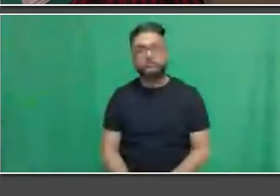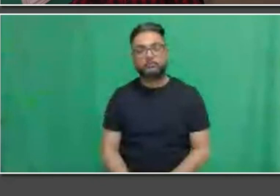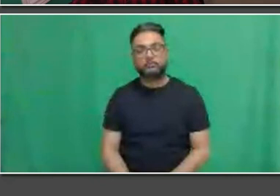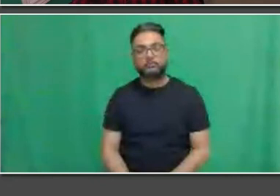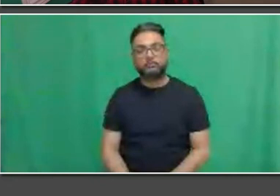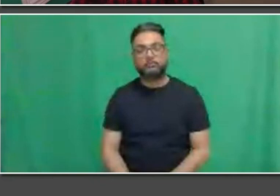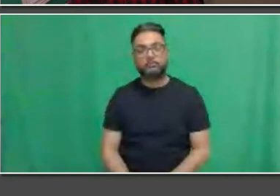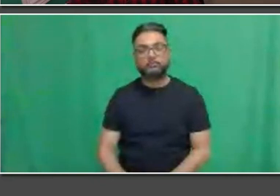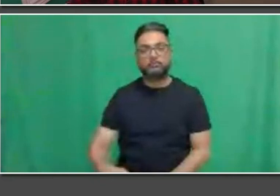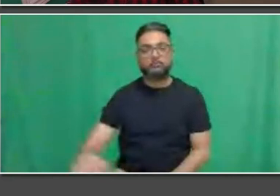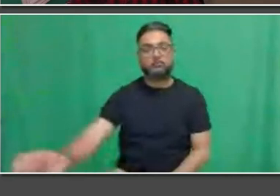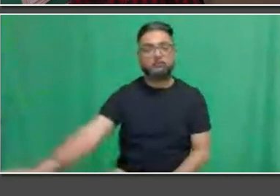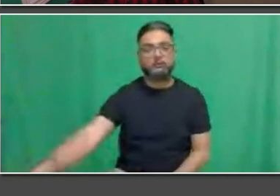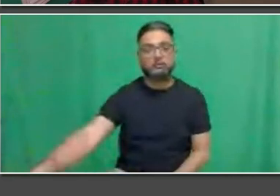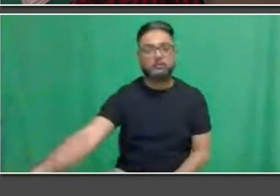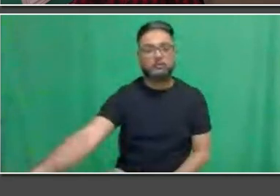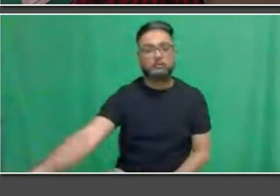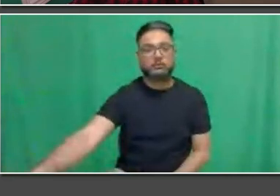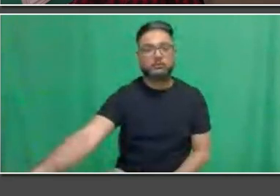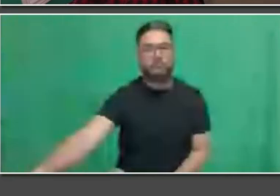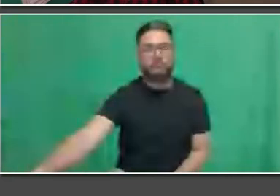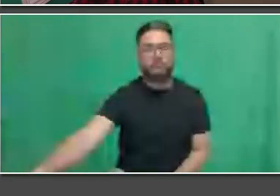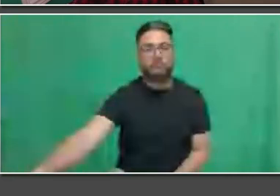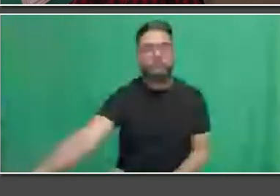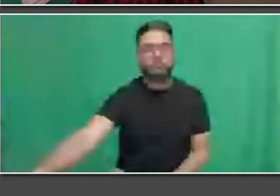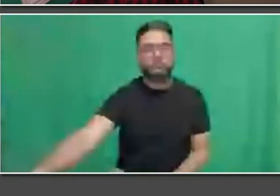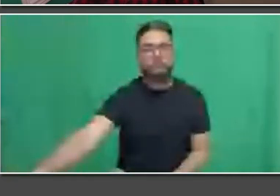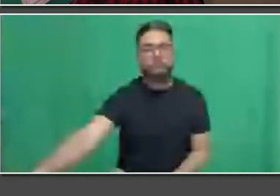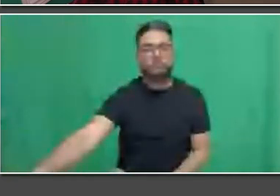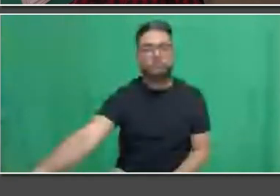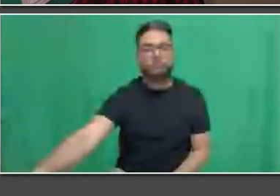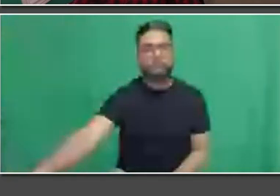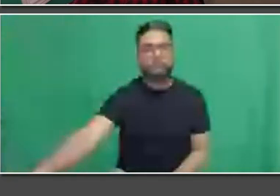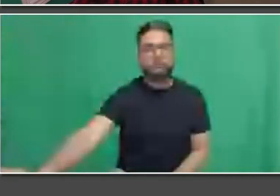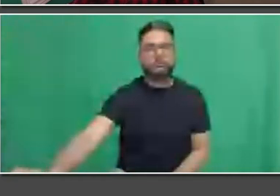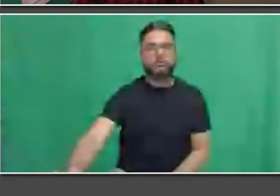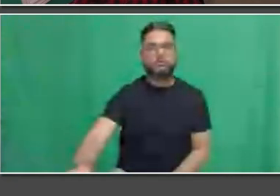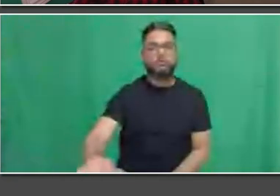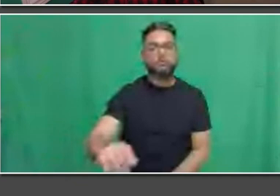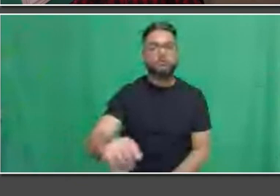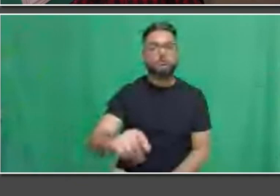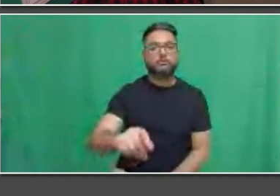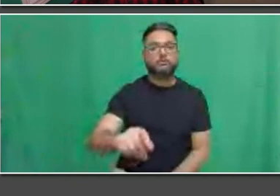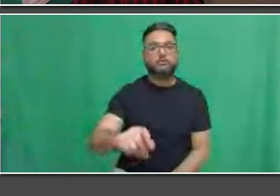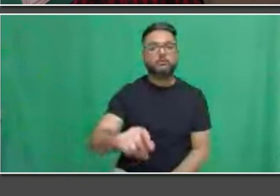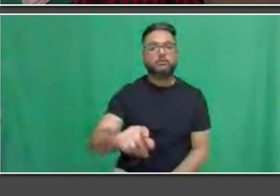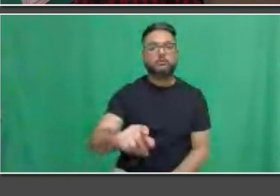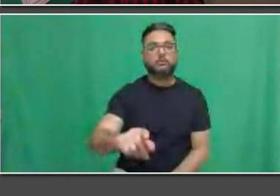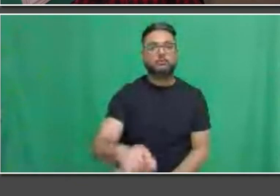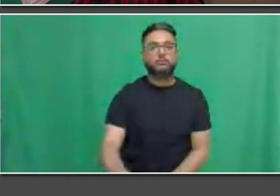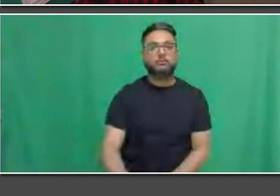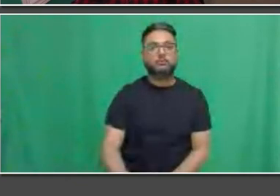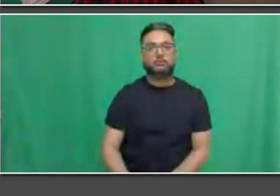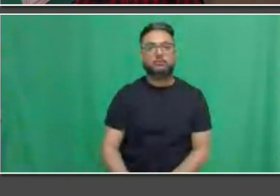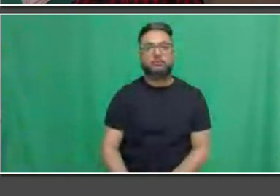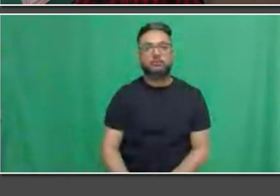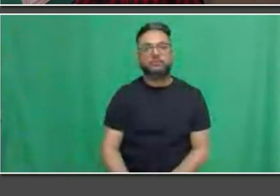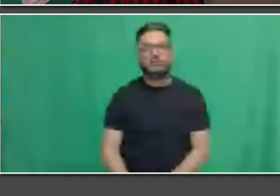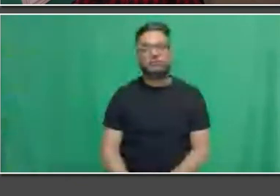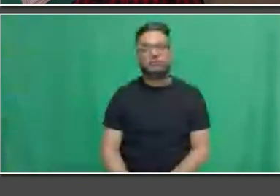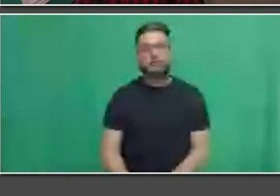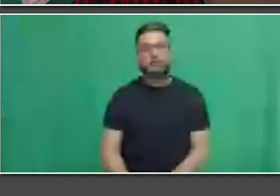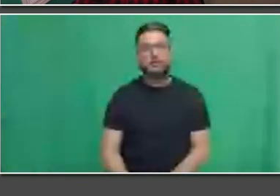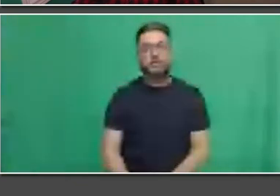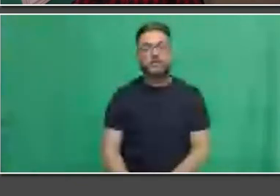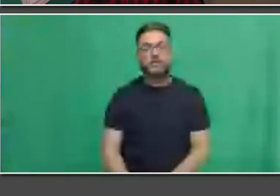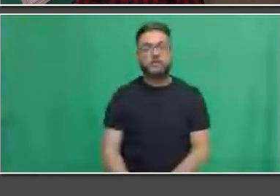saw the potential this company had. During my first term, was introduced to all the internal systems used in my department, and I was tasked with updating many of these systems to